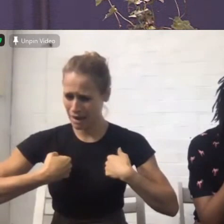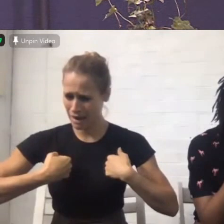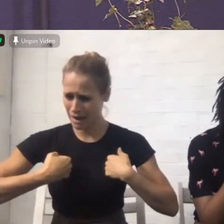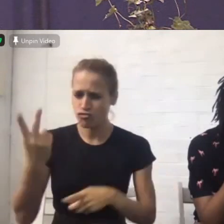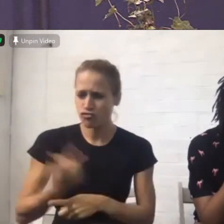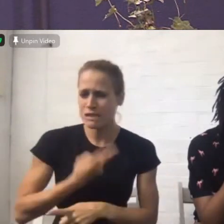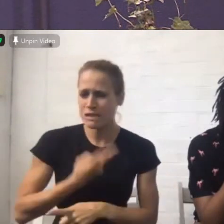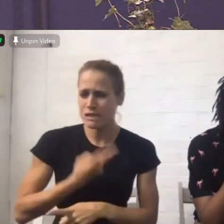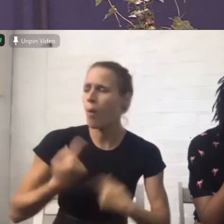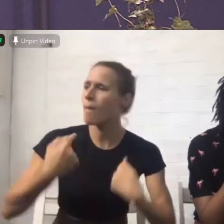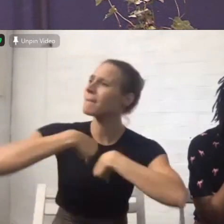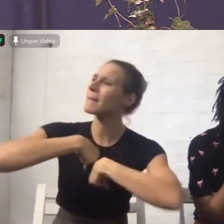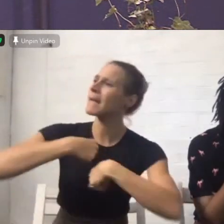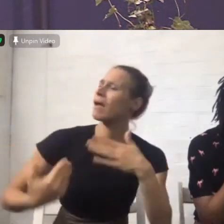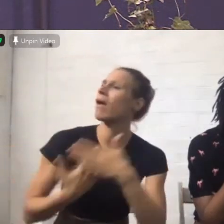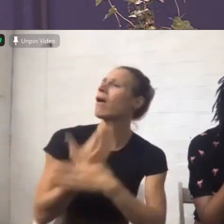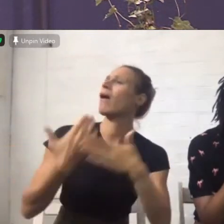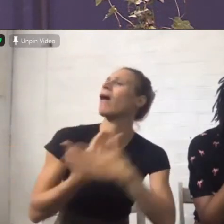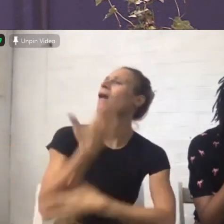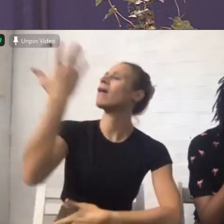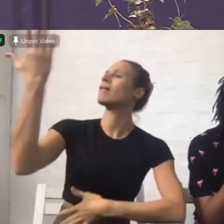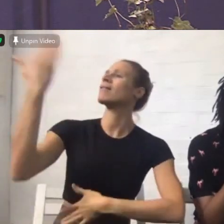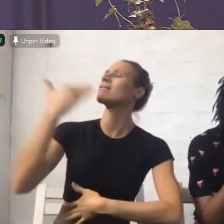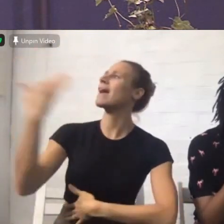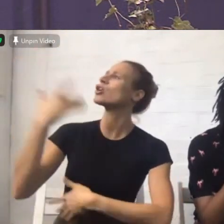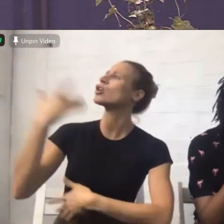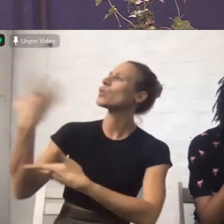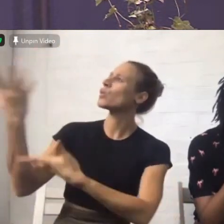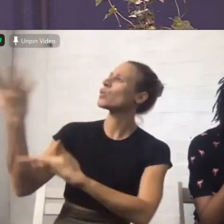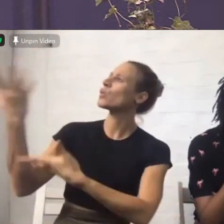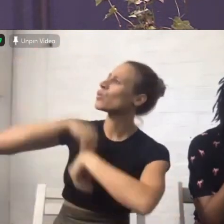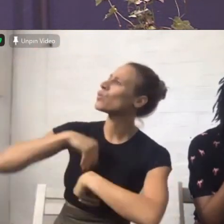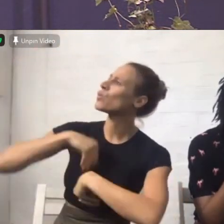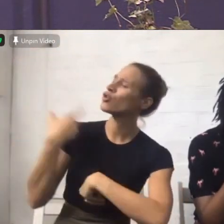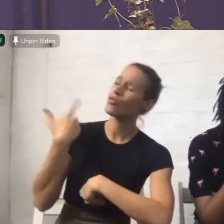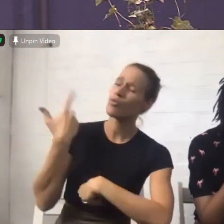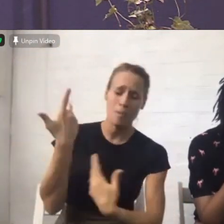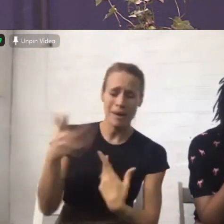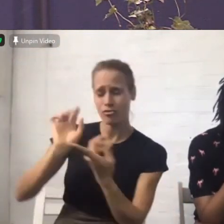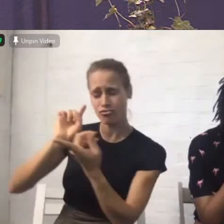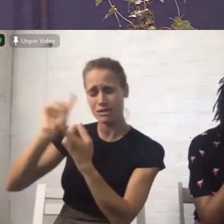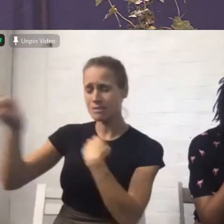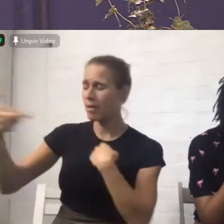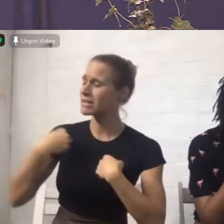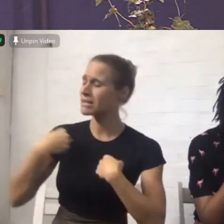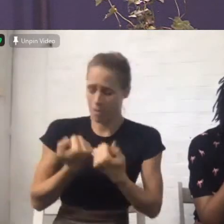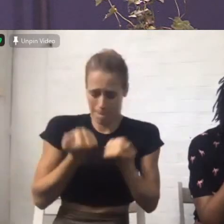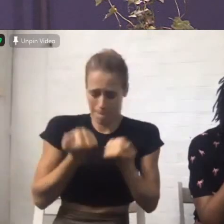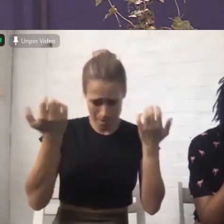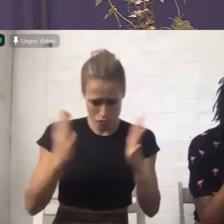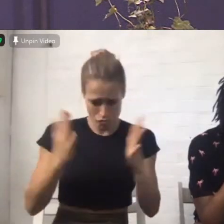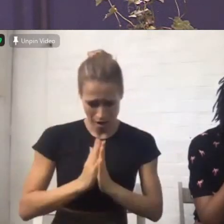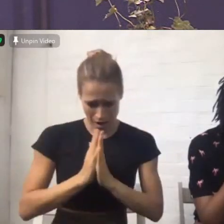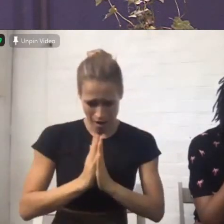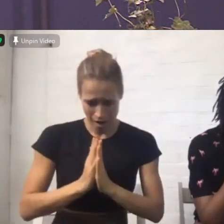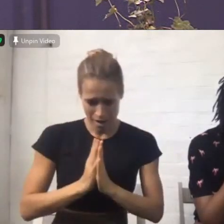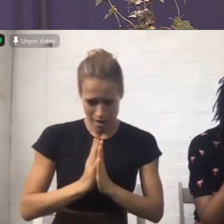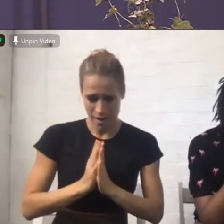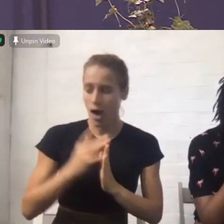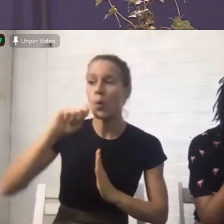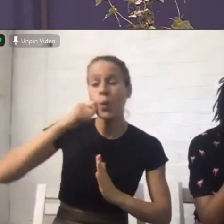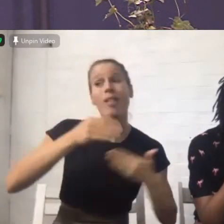thank you that you answer my prayer and I will follow you